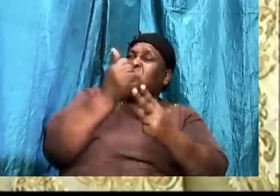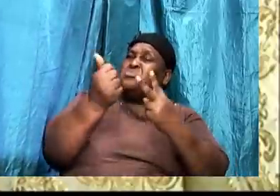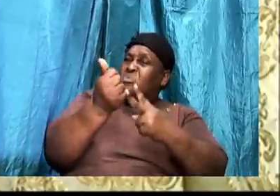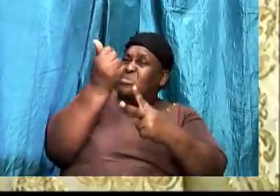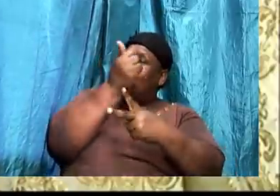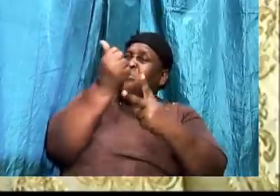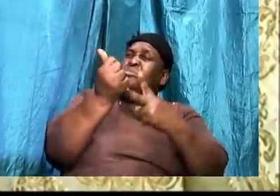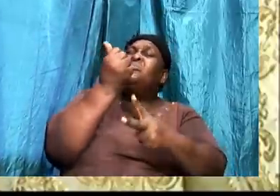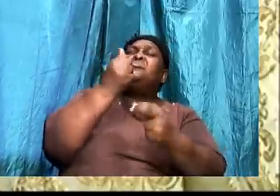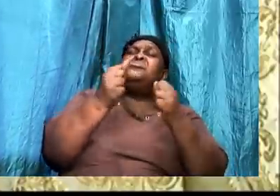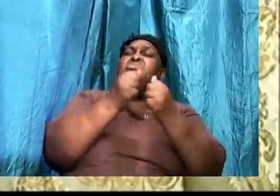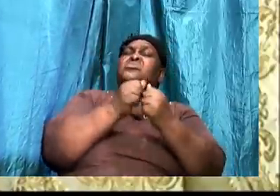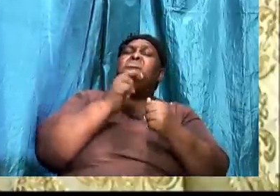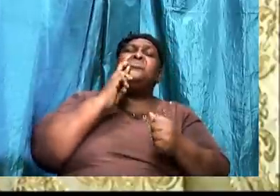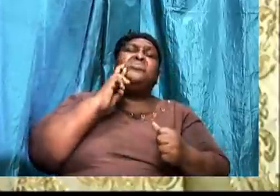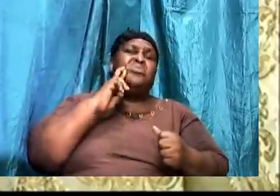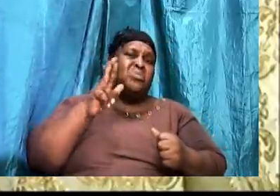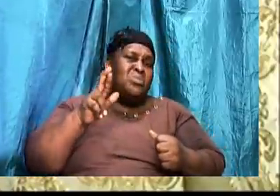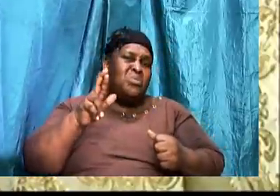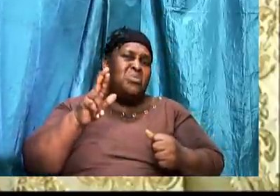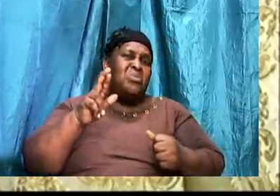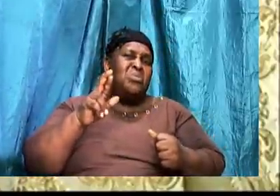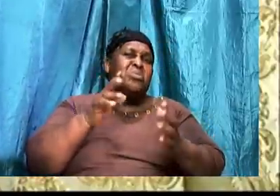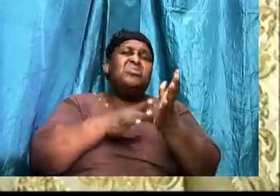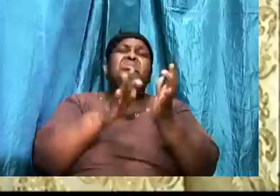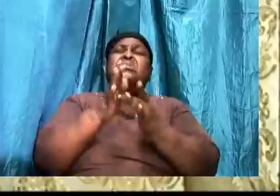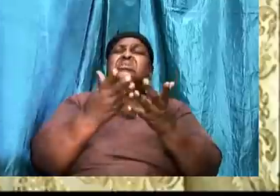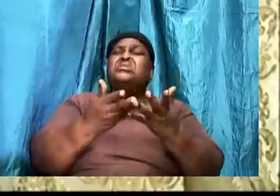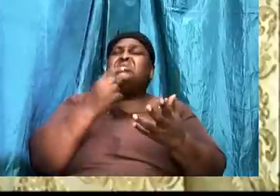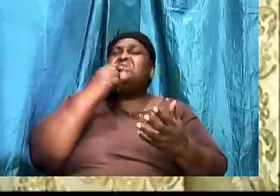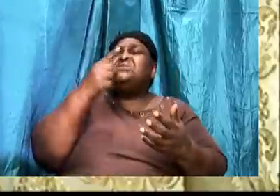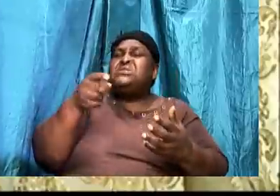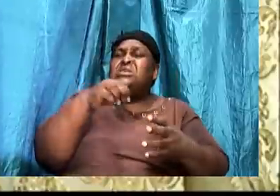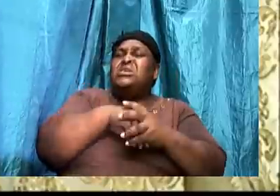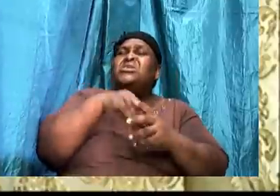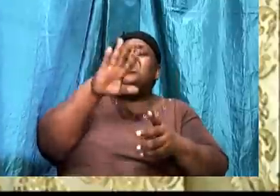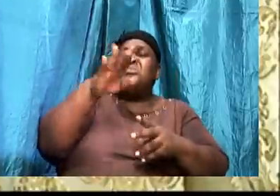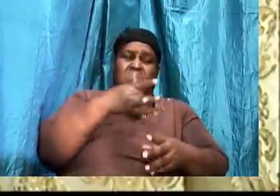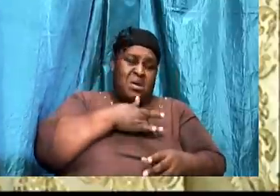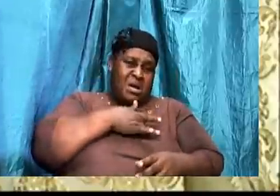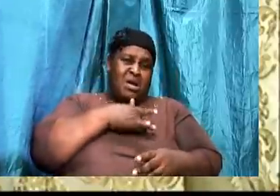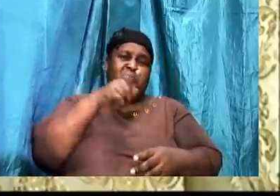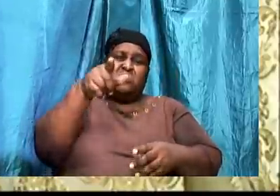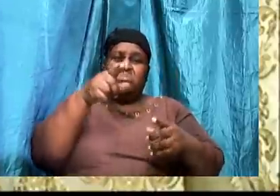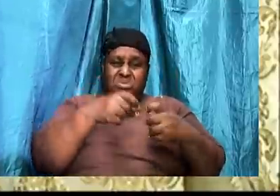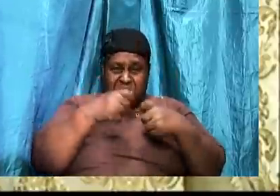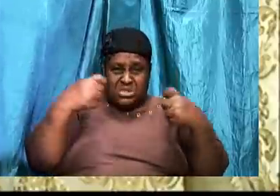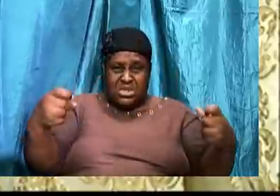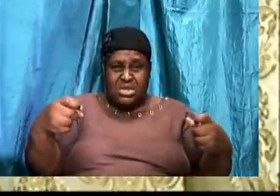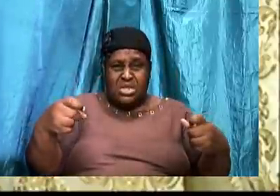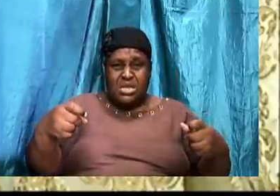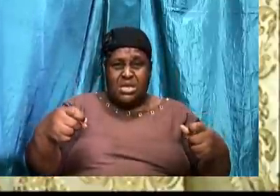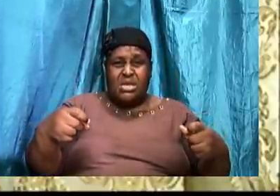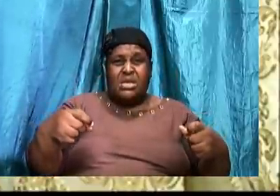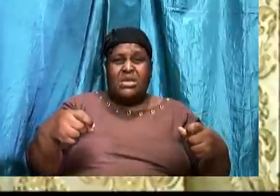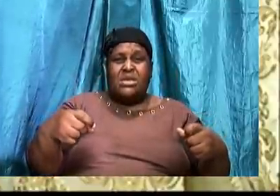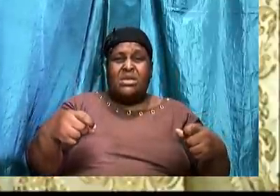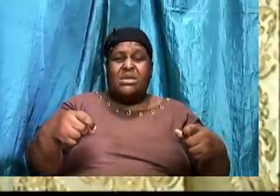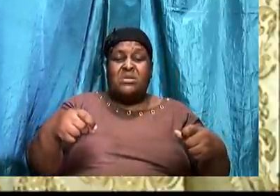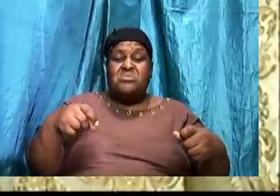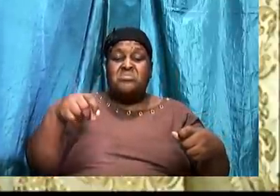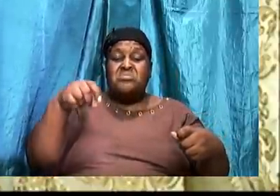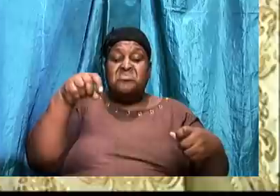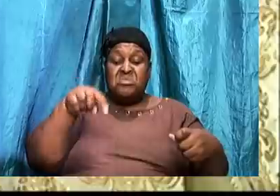Jesus said, in your heart you have sinned. So, in this dispensation, it's different. So, if we sin,